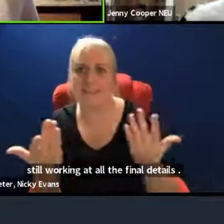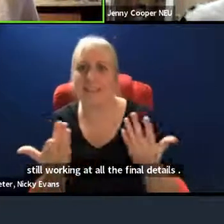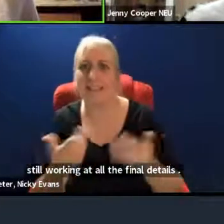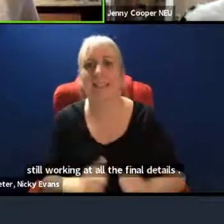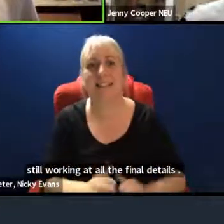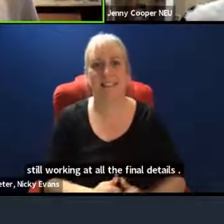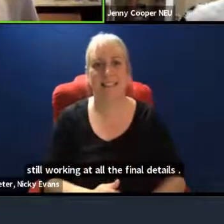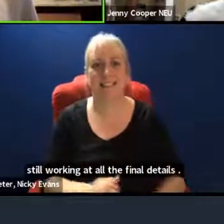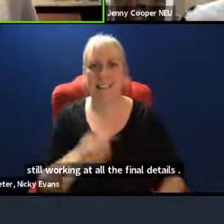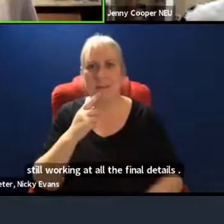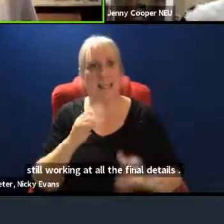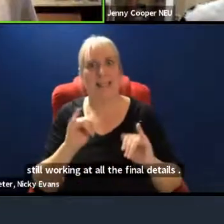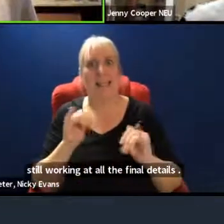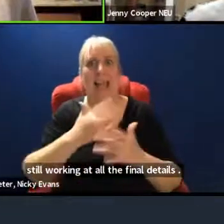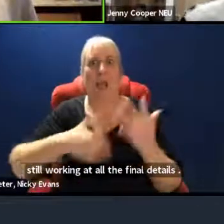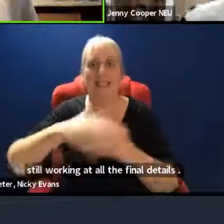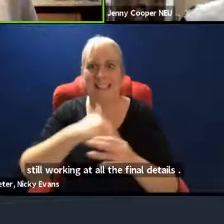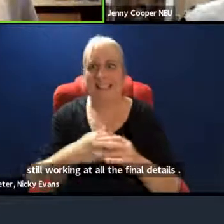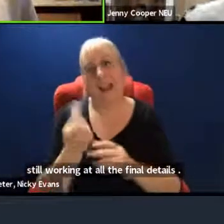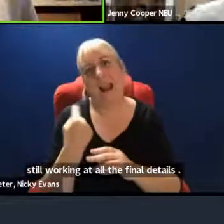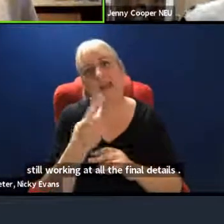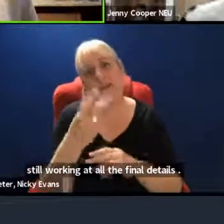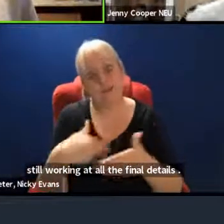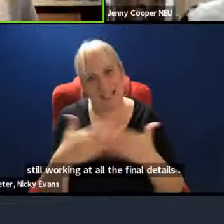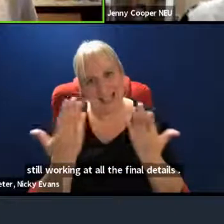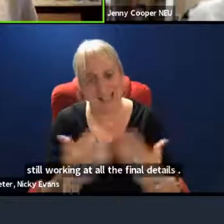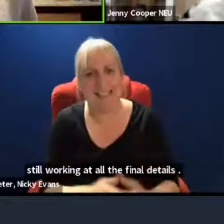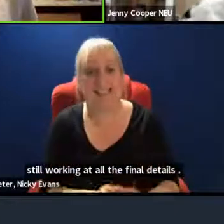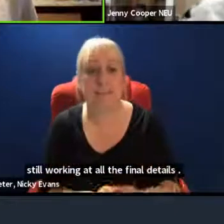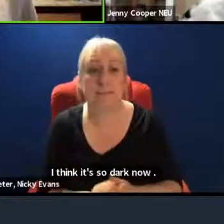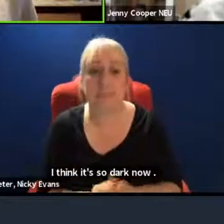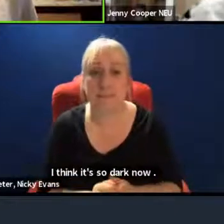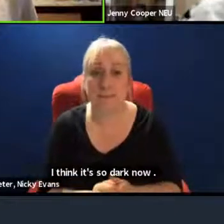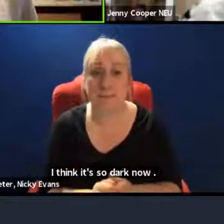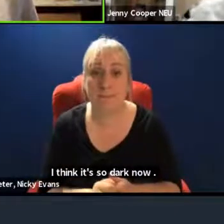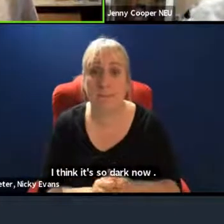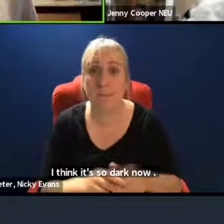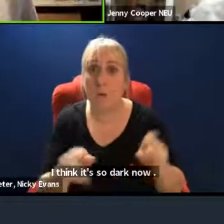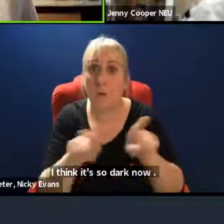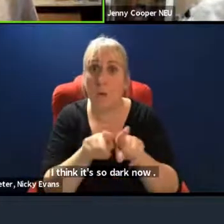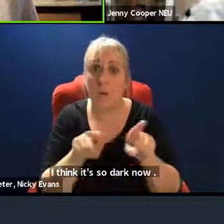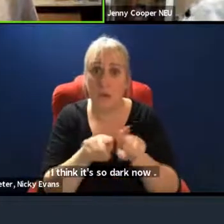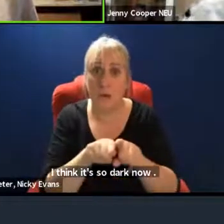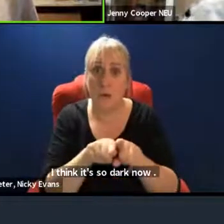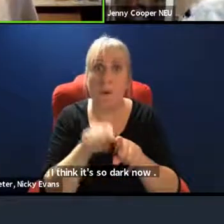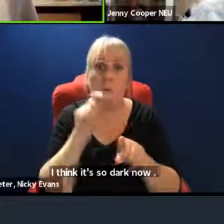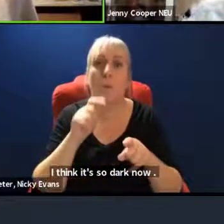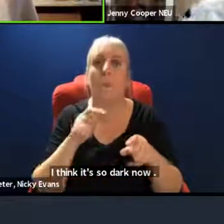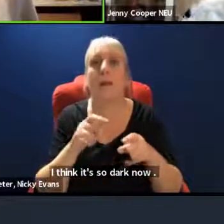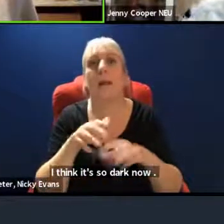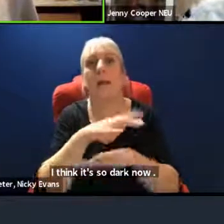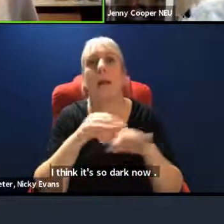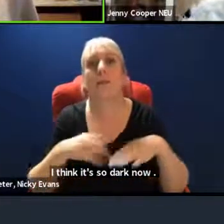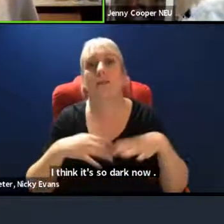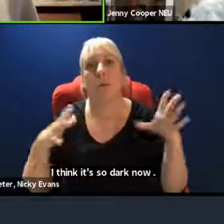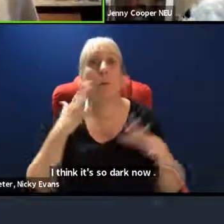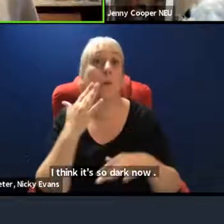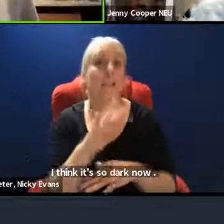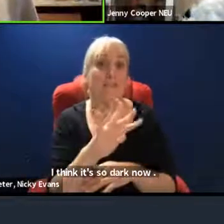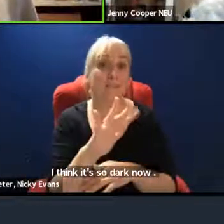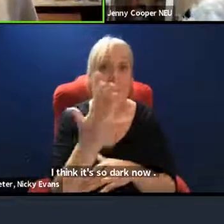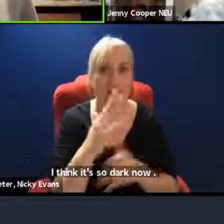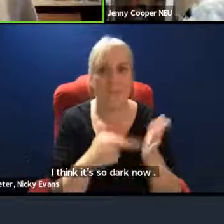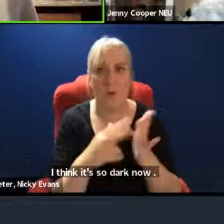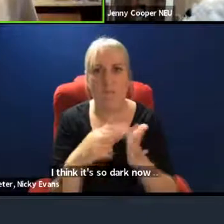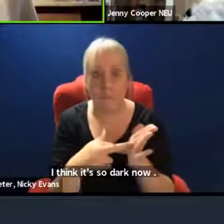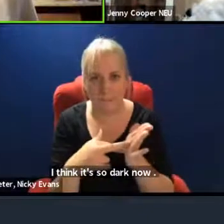past few days. And finally, we're also doing a climate strike on the 5th of November. And we are